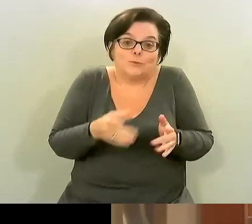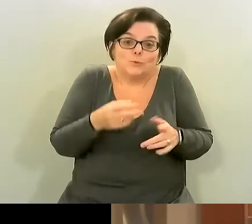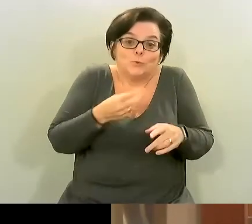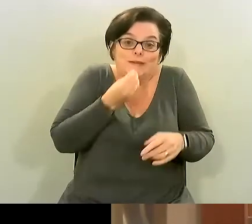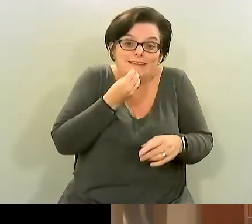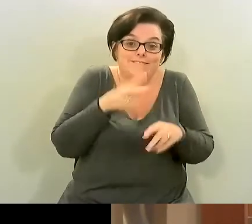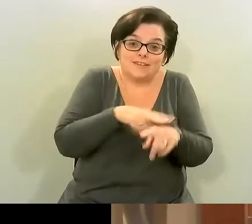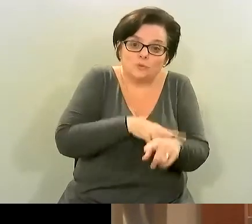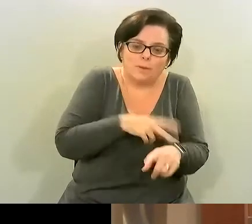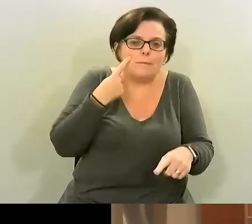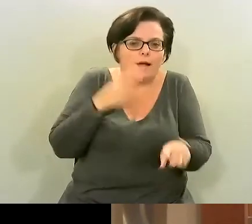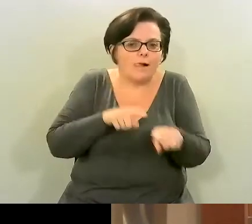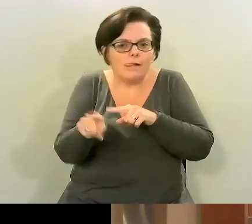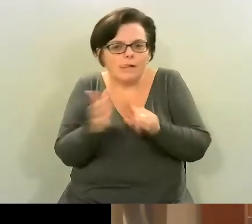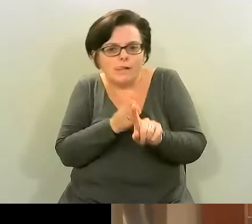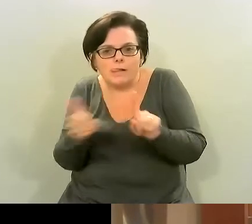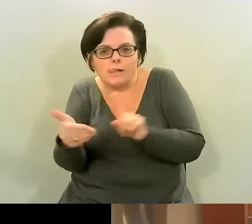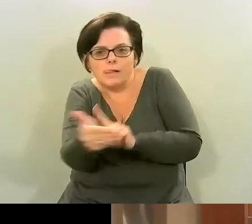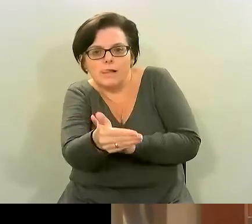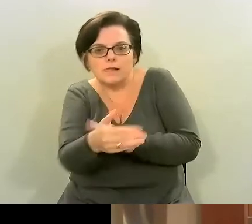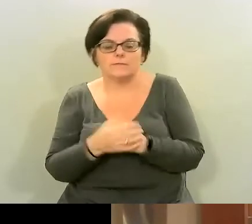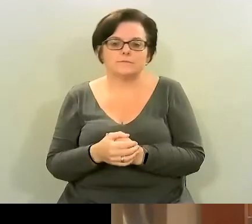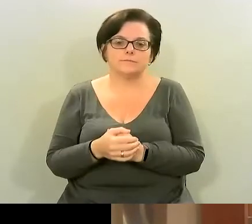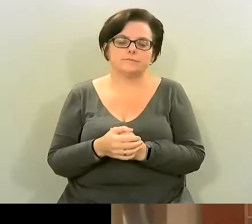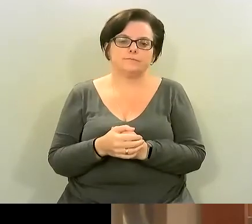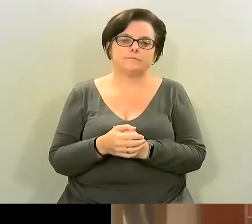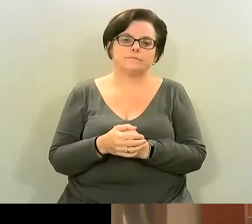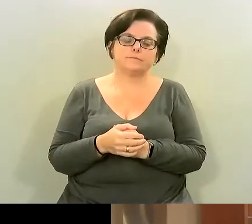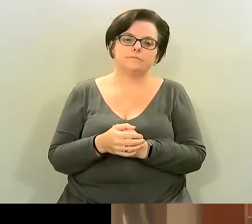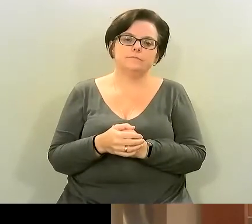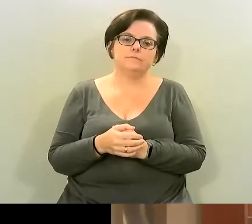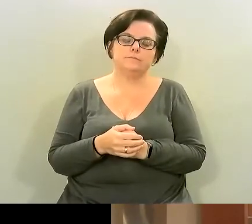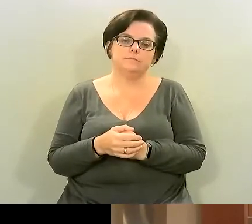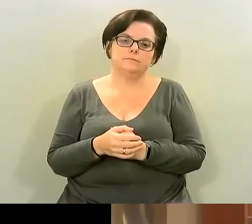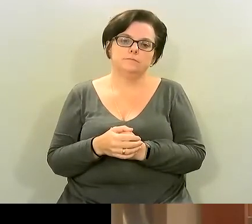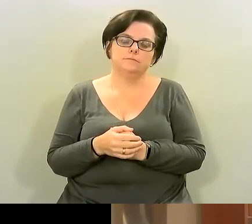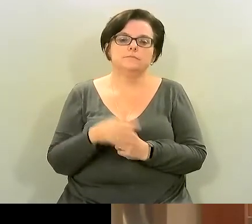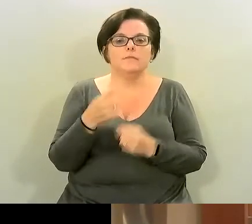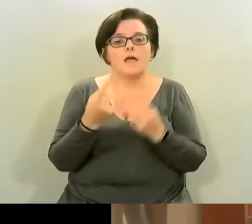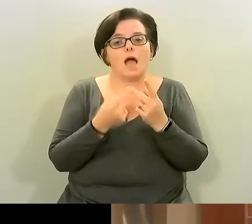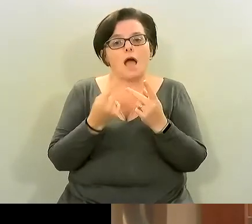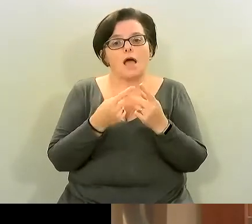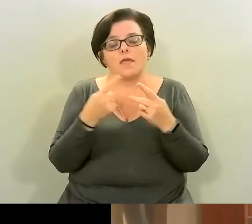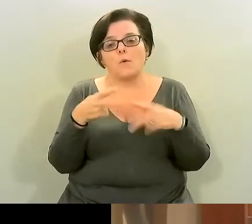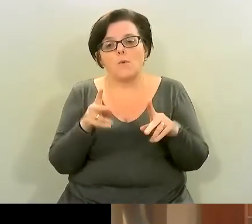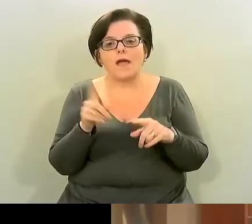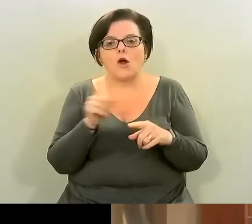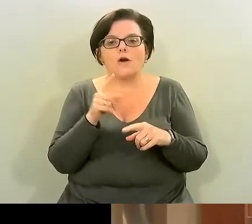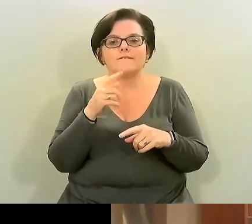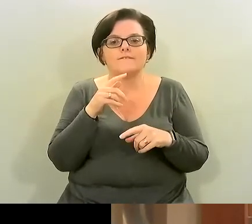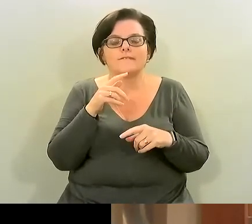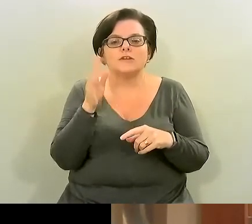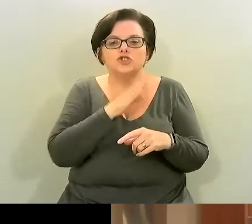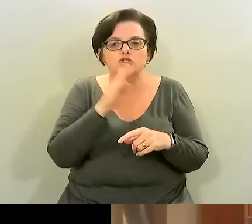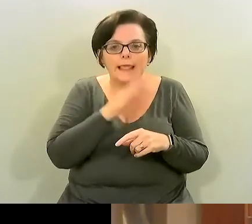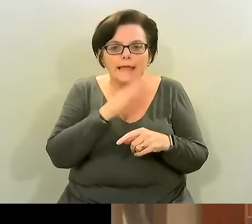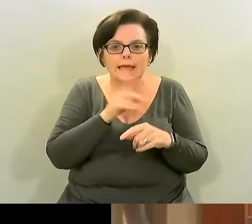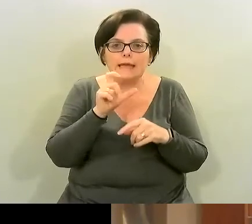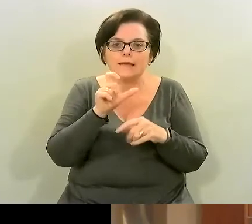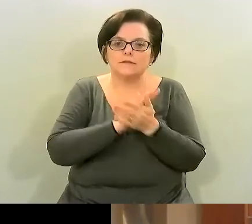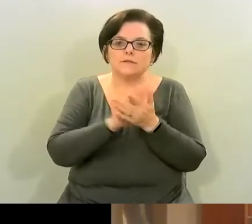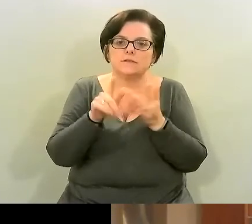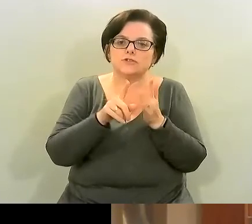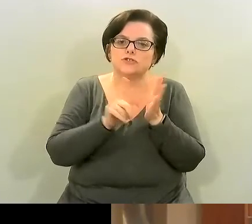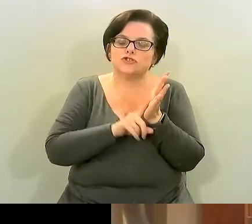otherwise can you make a chili which has a chili soup or a bean stew or a meat stew